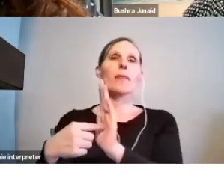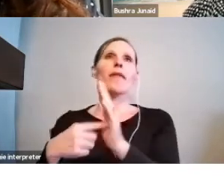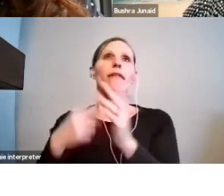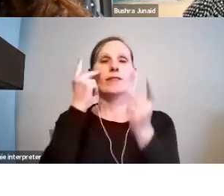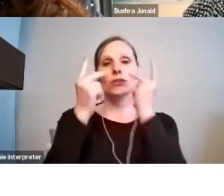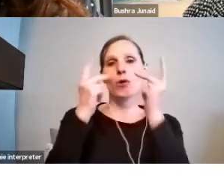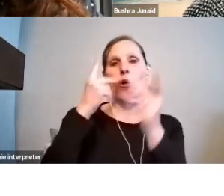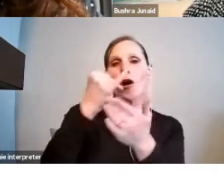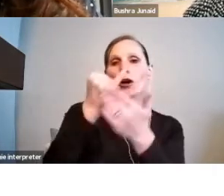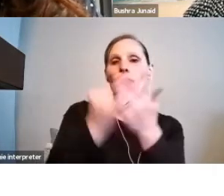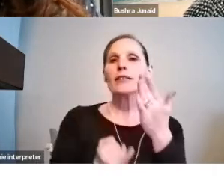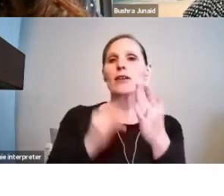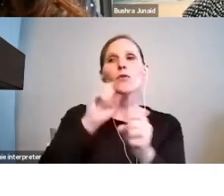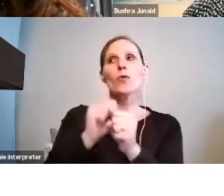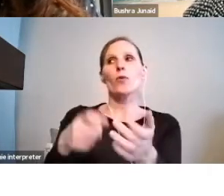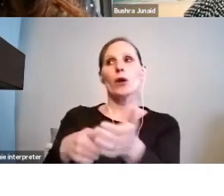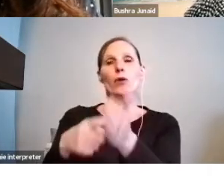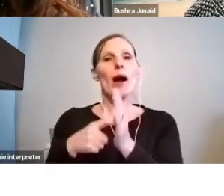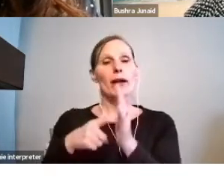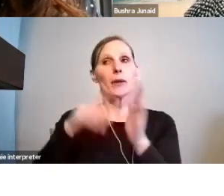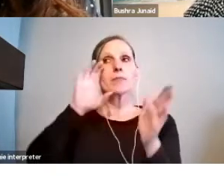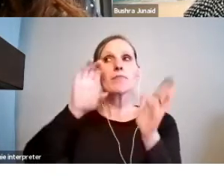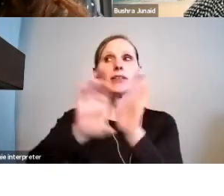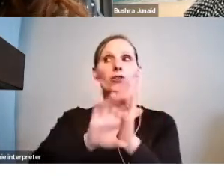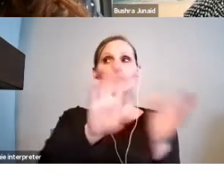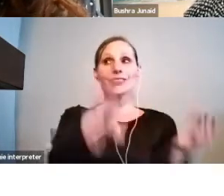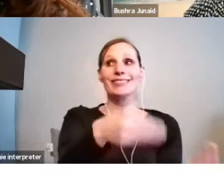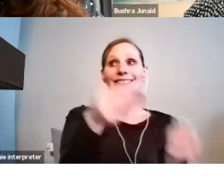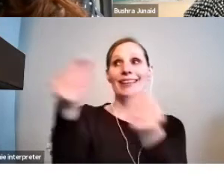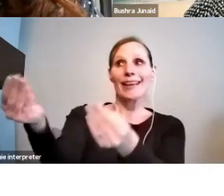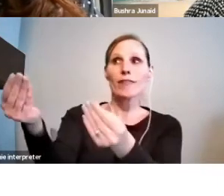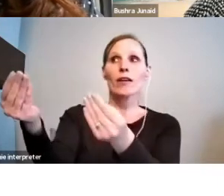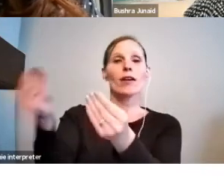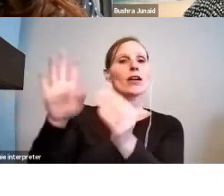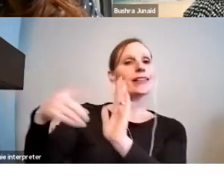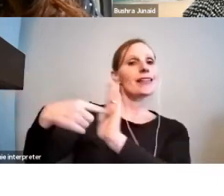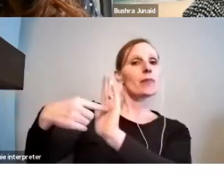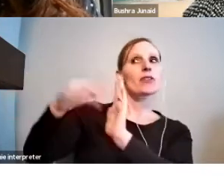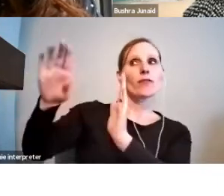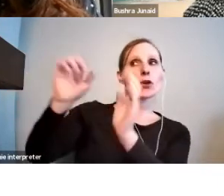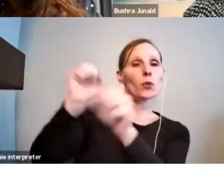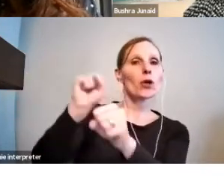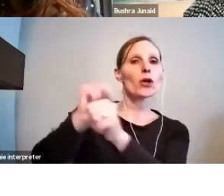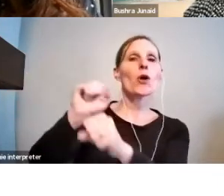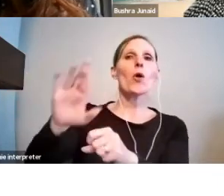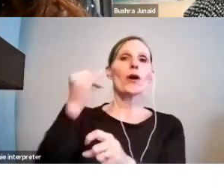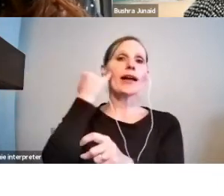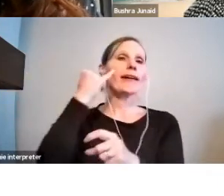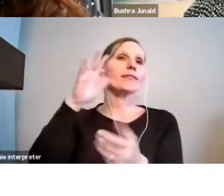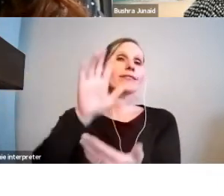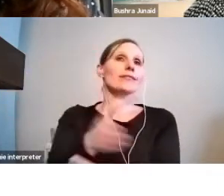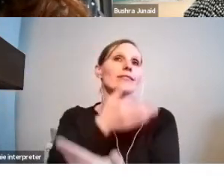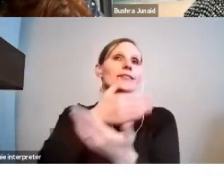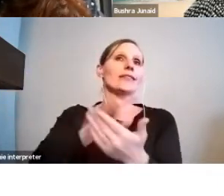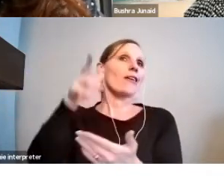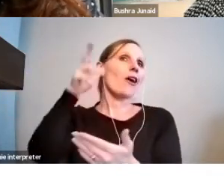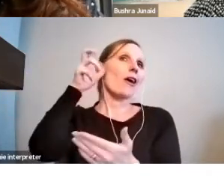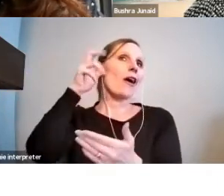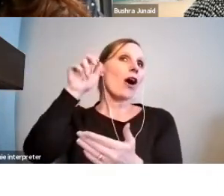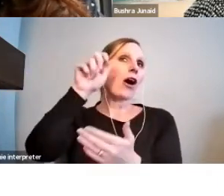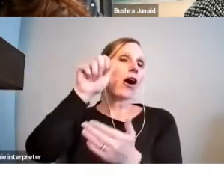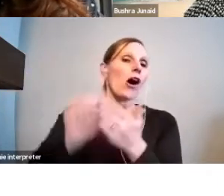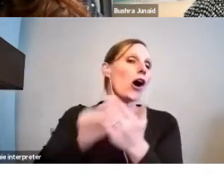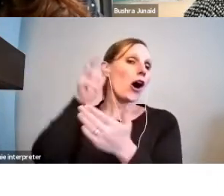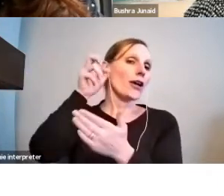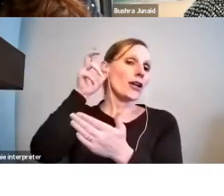programs will request images of your work or audio samples in a music project program. We ask